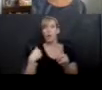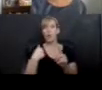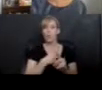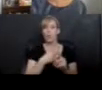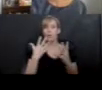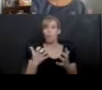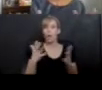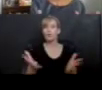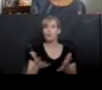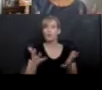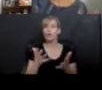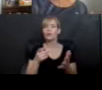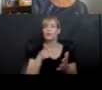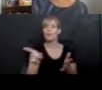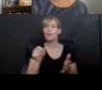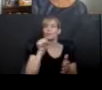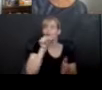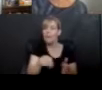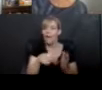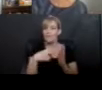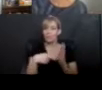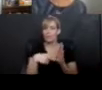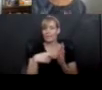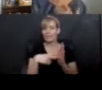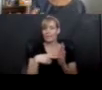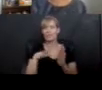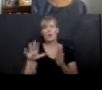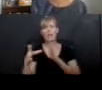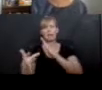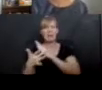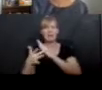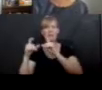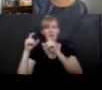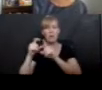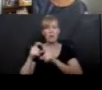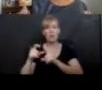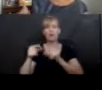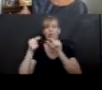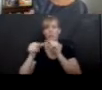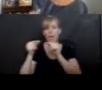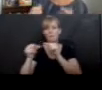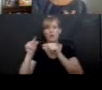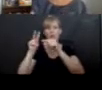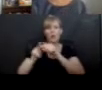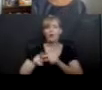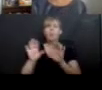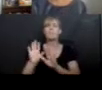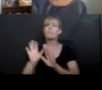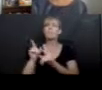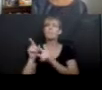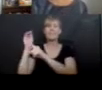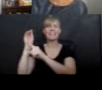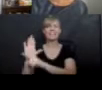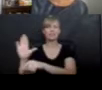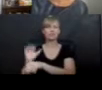reading, right? So you don't need to be so concerned with the technical aspects, but you want to create a culture of reading. So we were talking a little bit